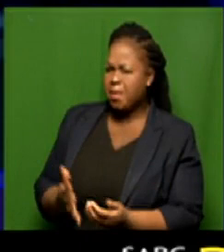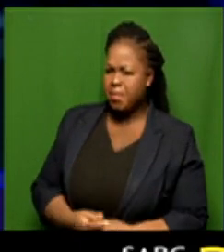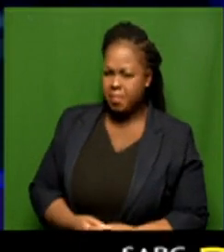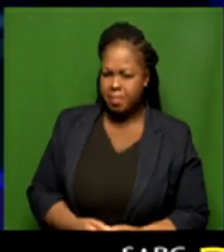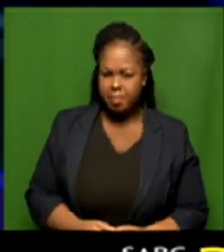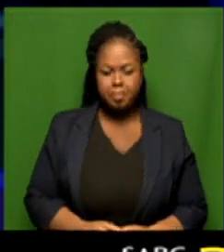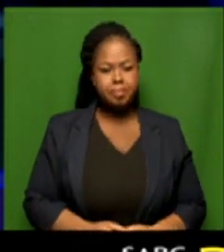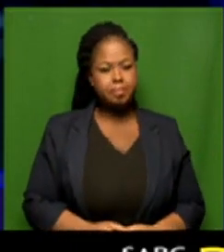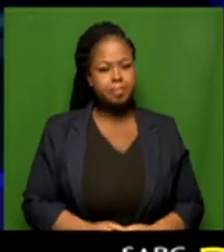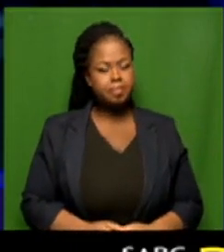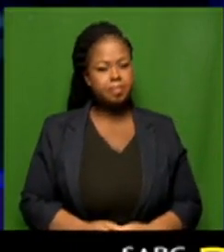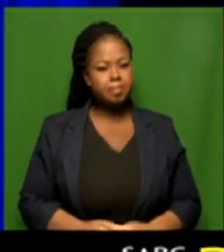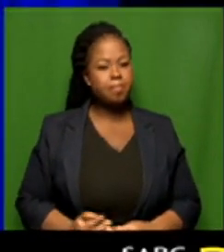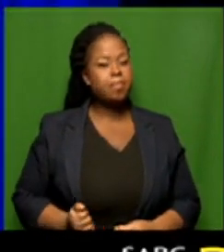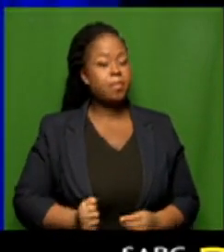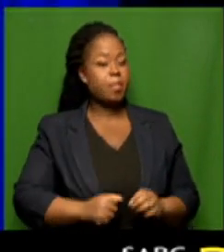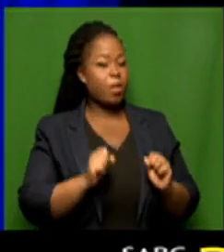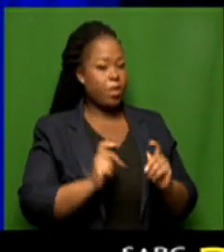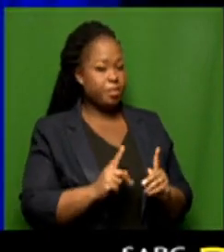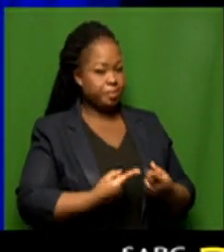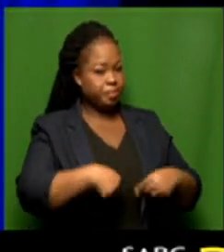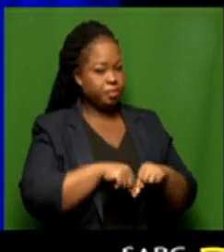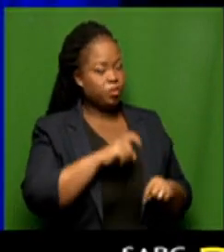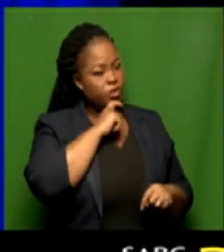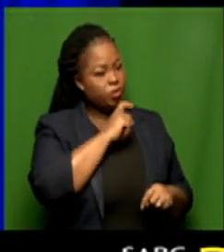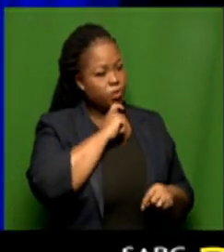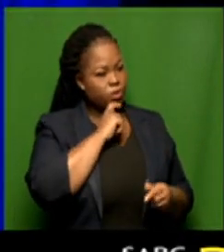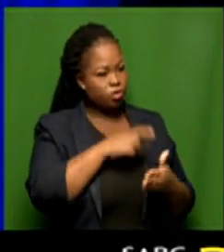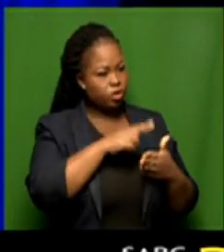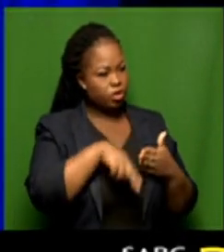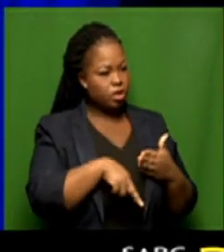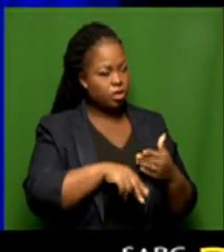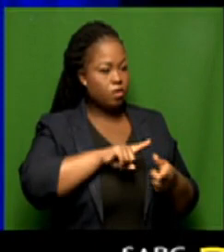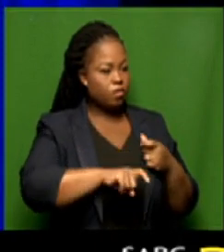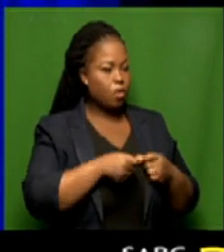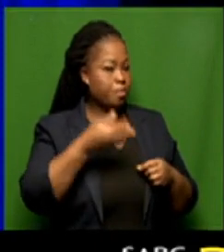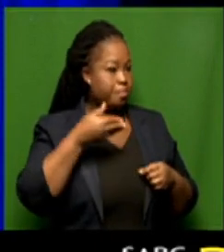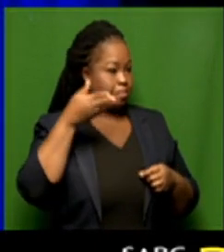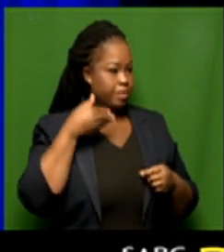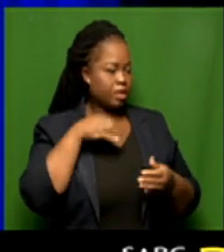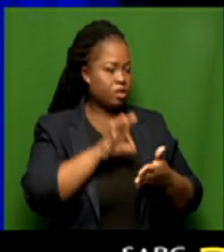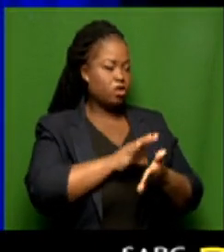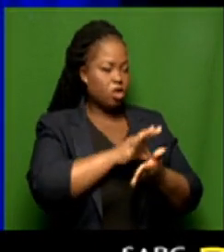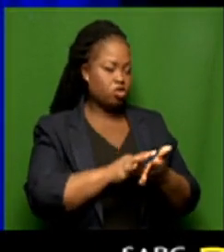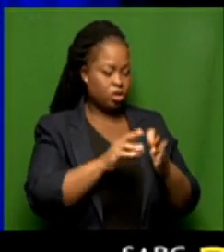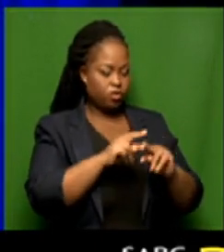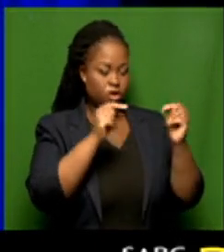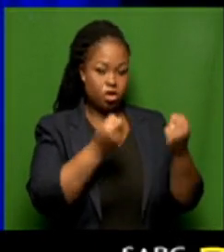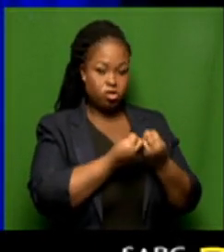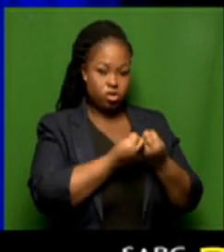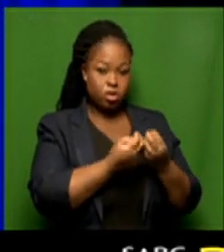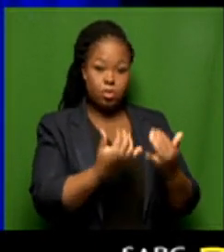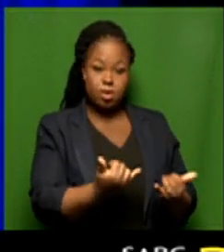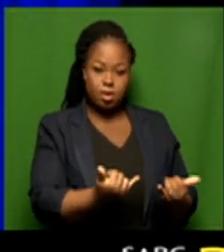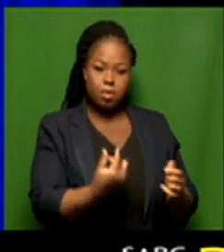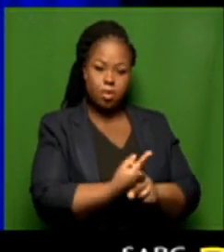OK, so we use results from the previous election, previous national election. And in this